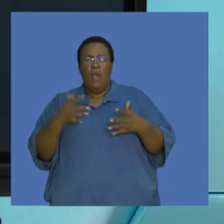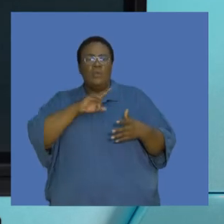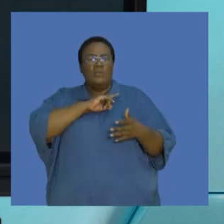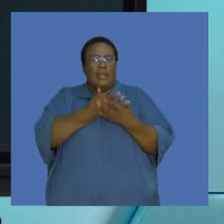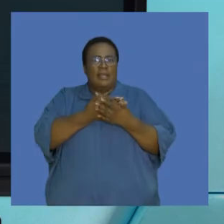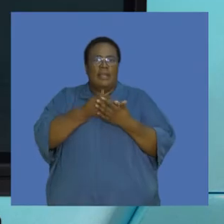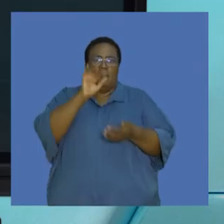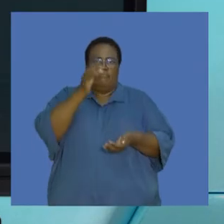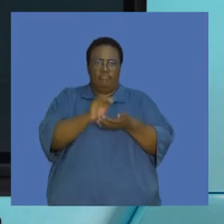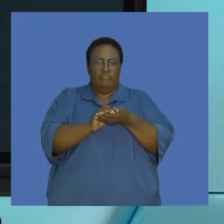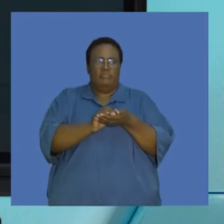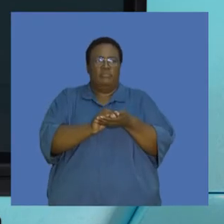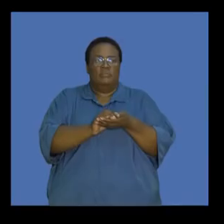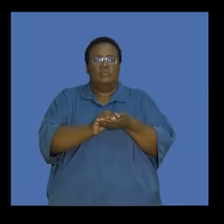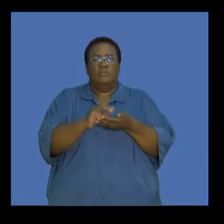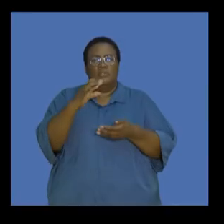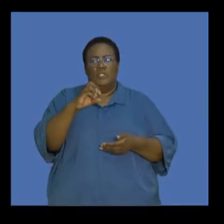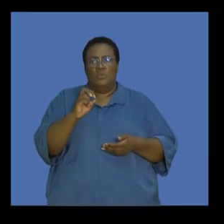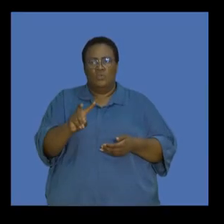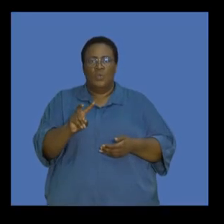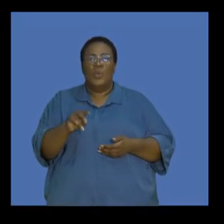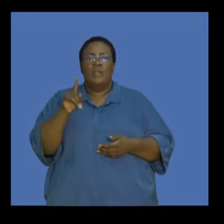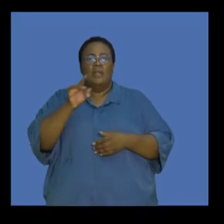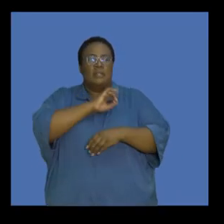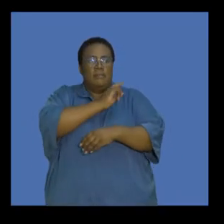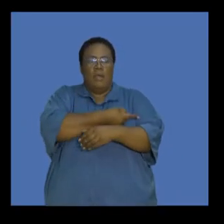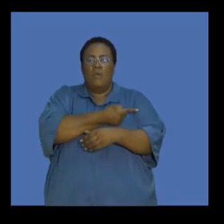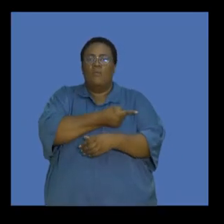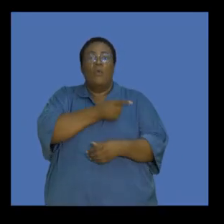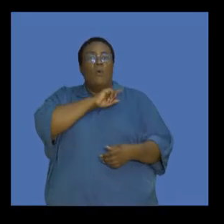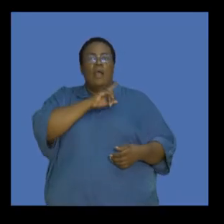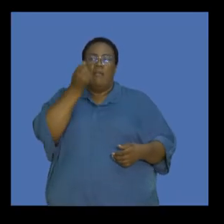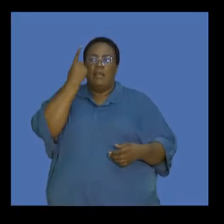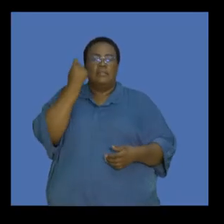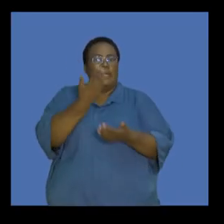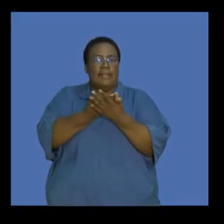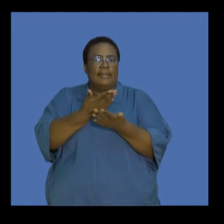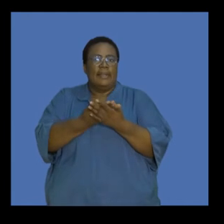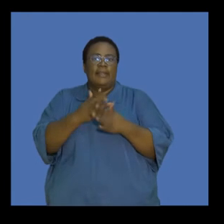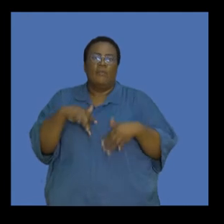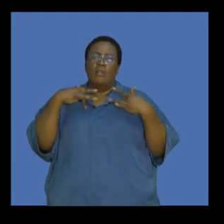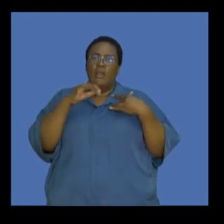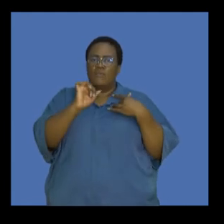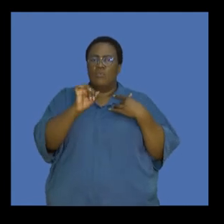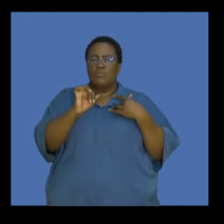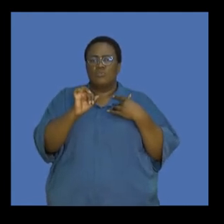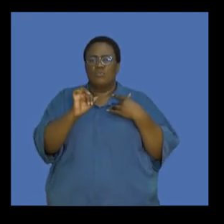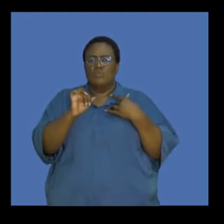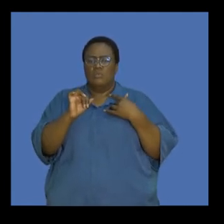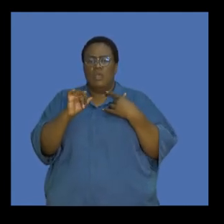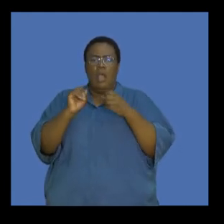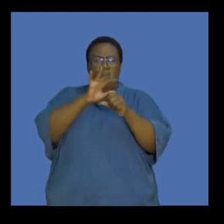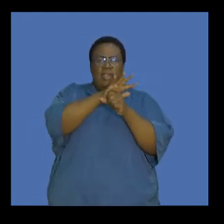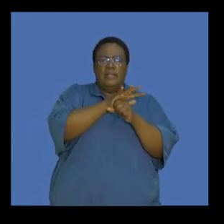carbon footprint. So your carbon footprint is a very powerful tool for understanding the impact of your lifestyle